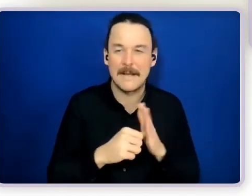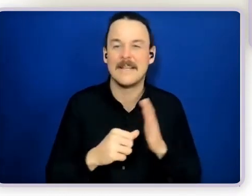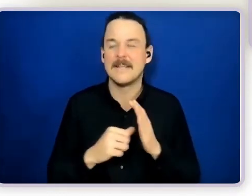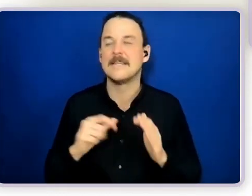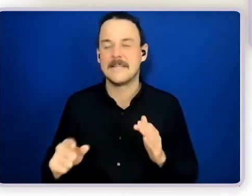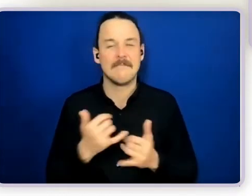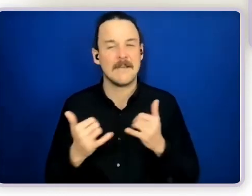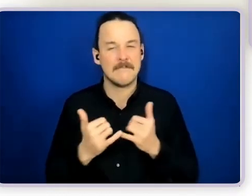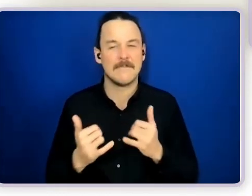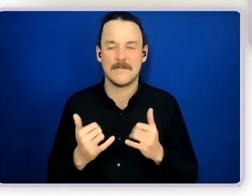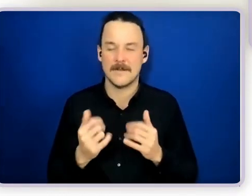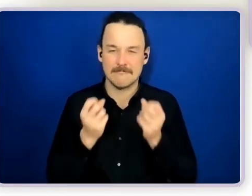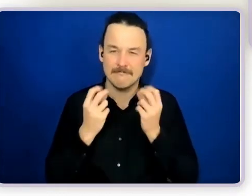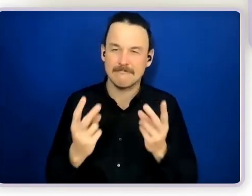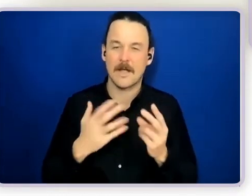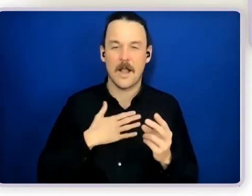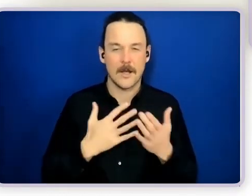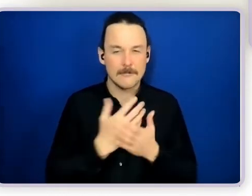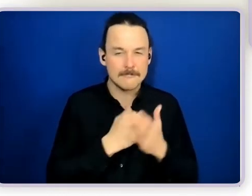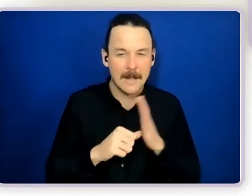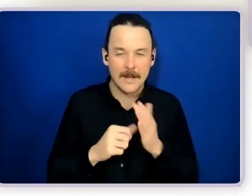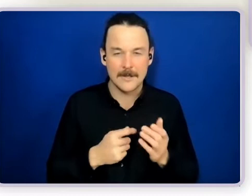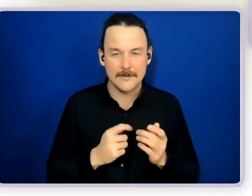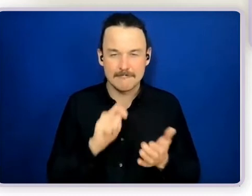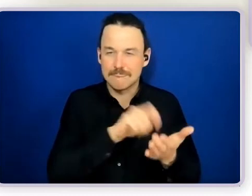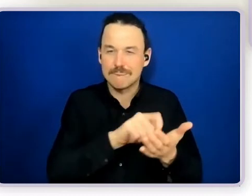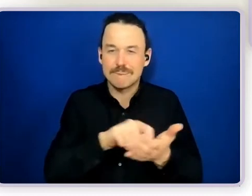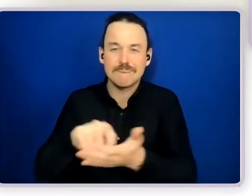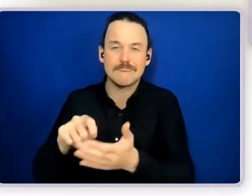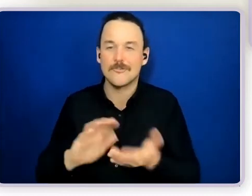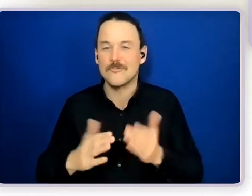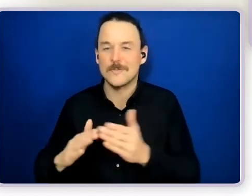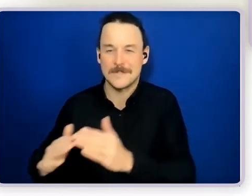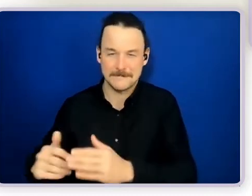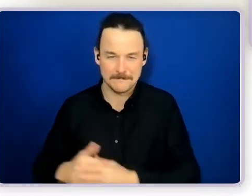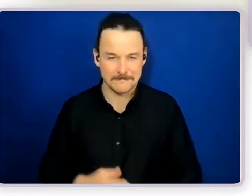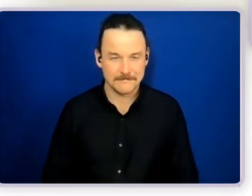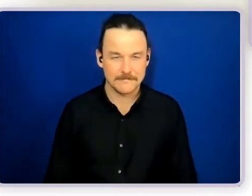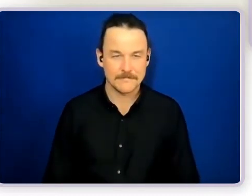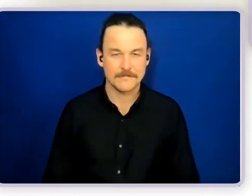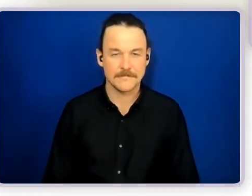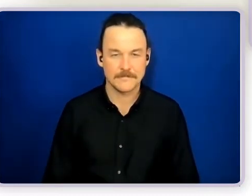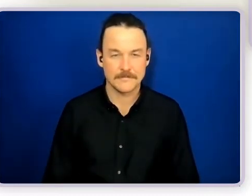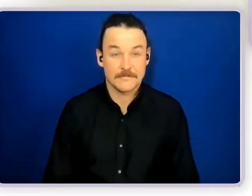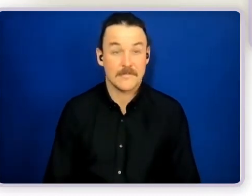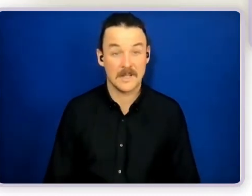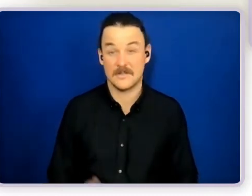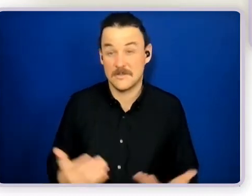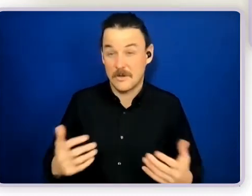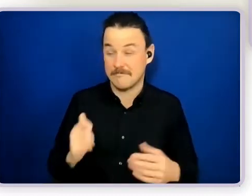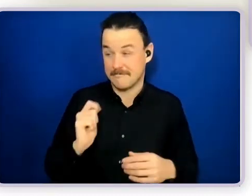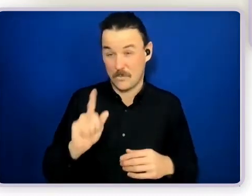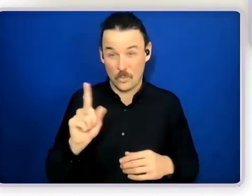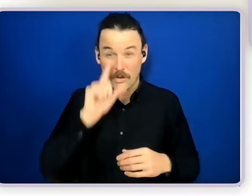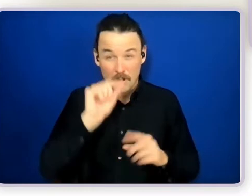So just a few, just a snapshot of what's possible. But creating a business of her own, moving into her own home, doing